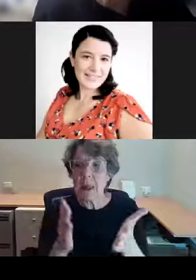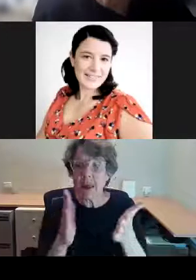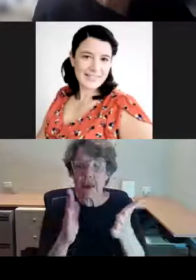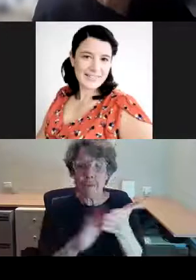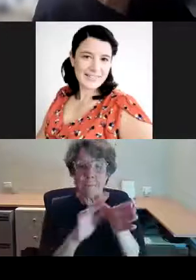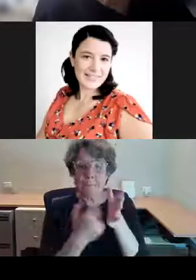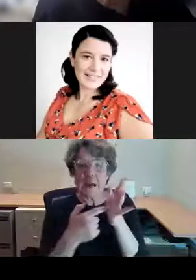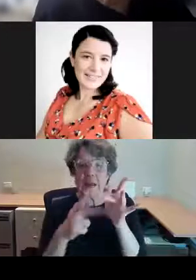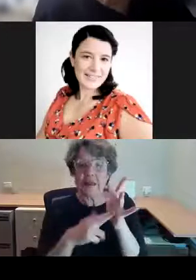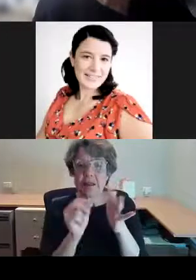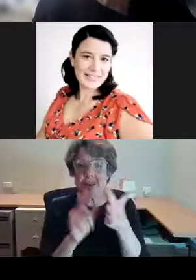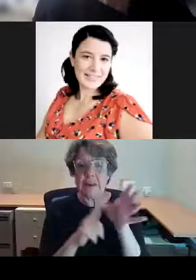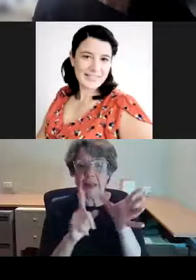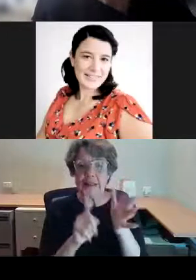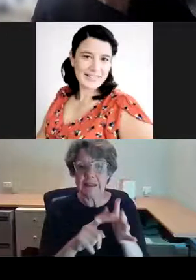just below.